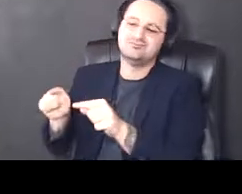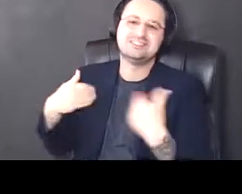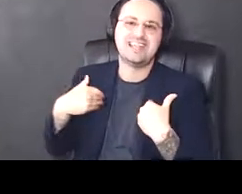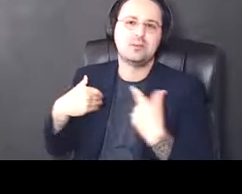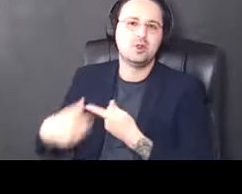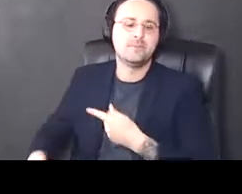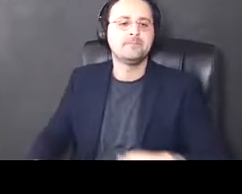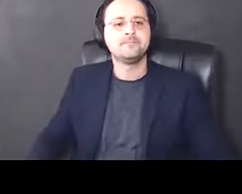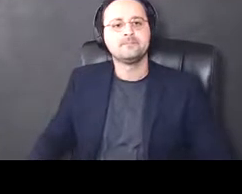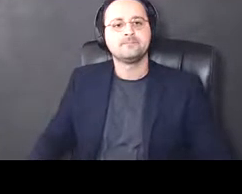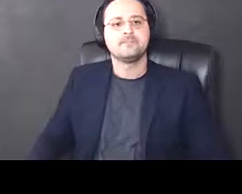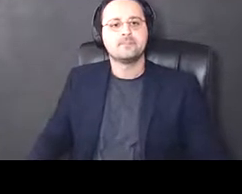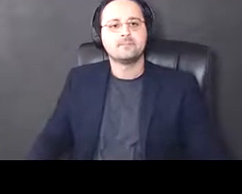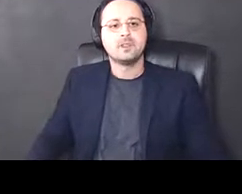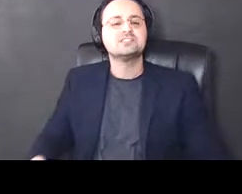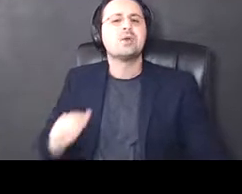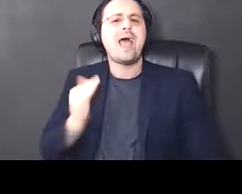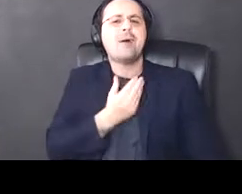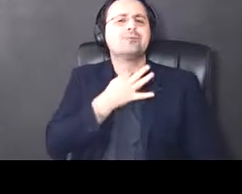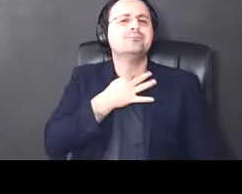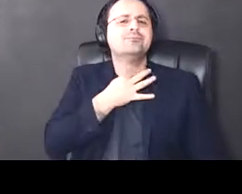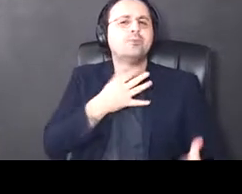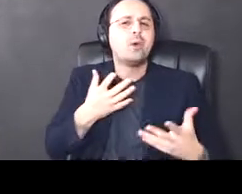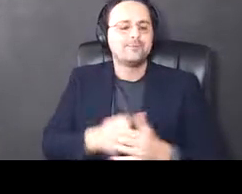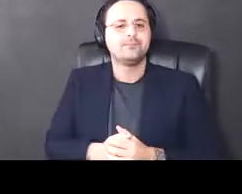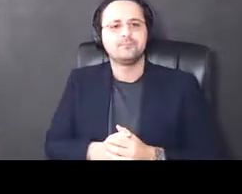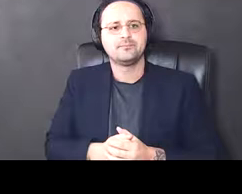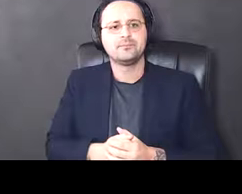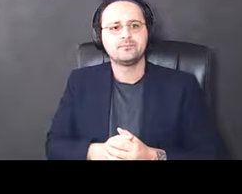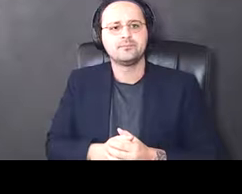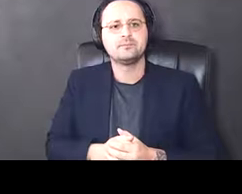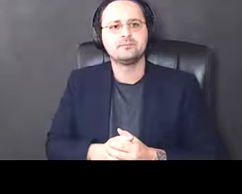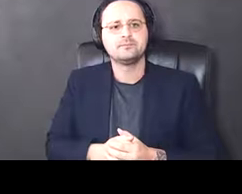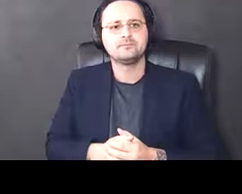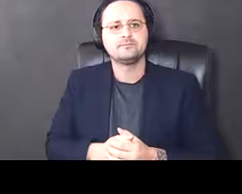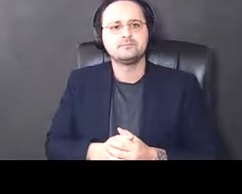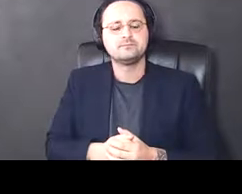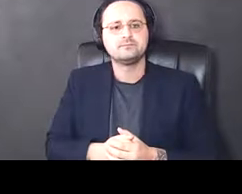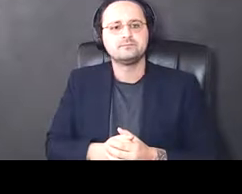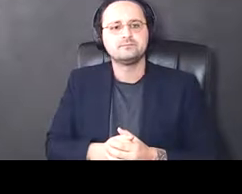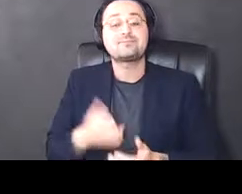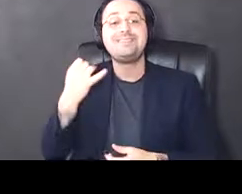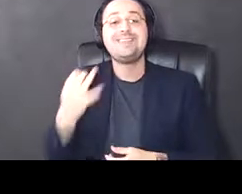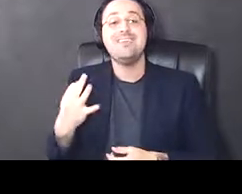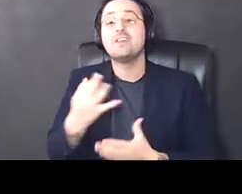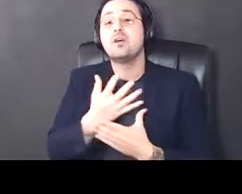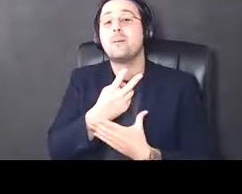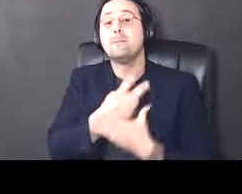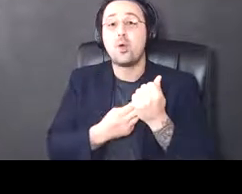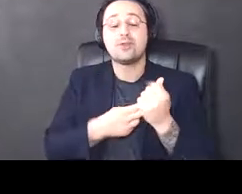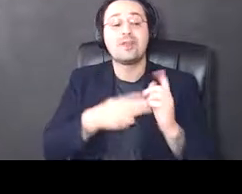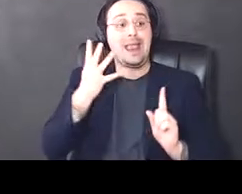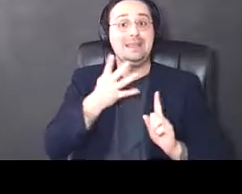And so the question we have is, or we had is, you know, if both ischemia or